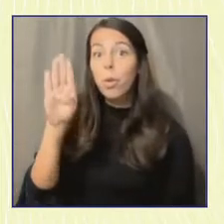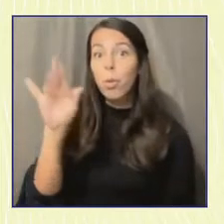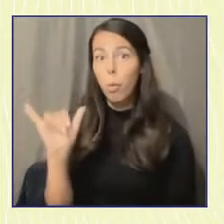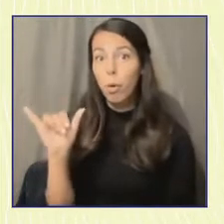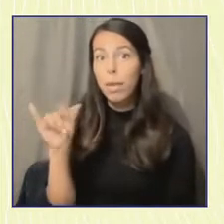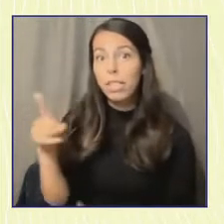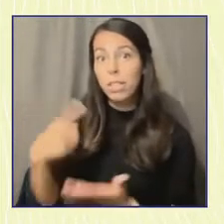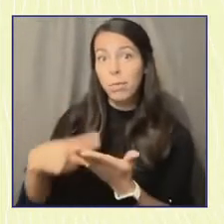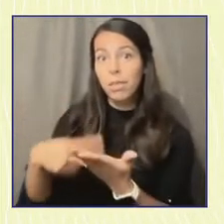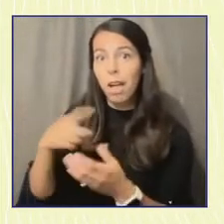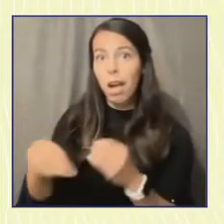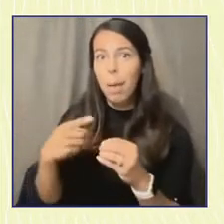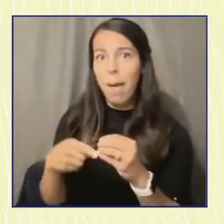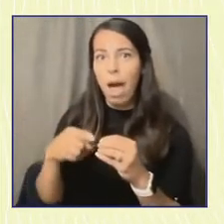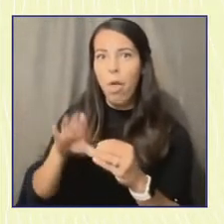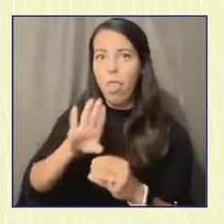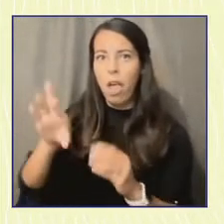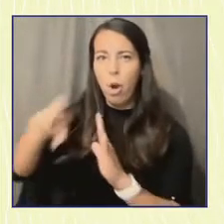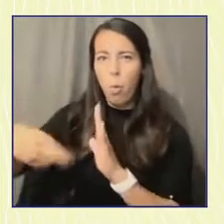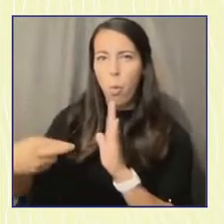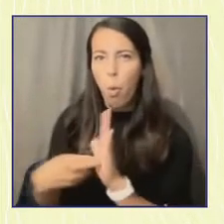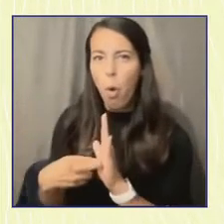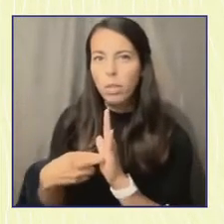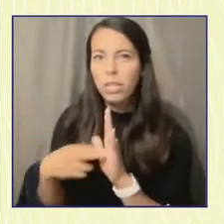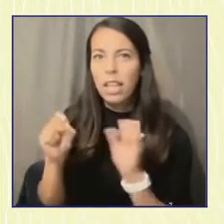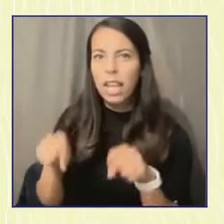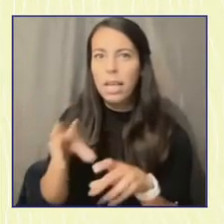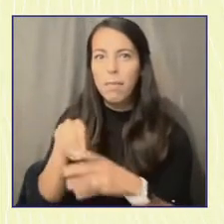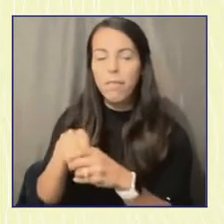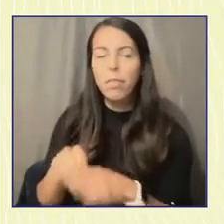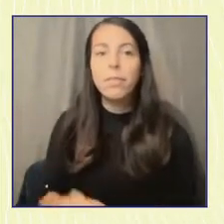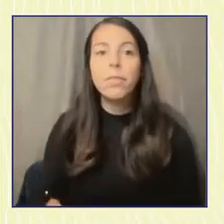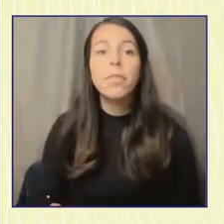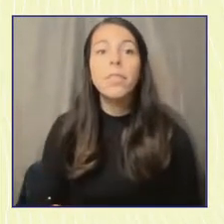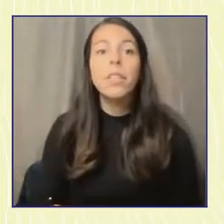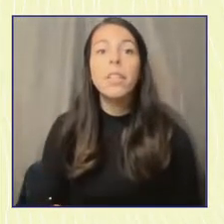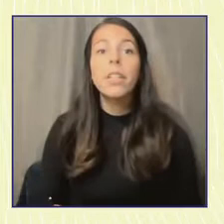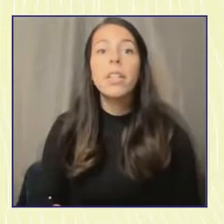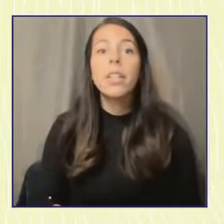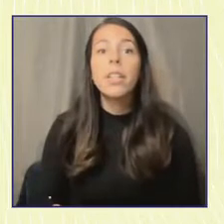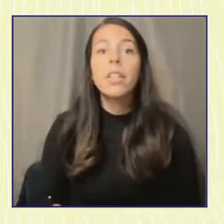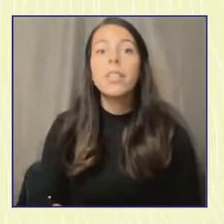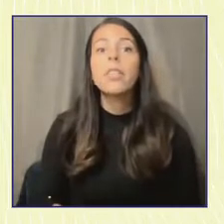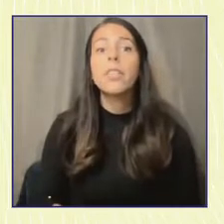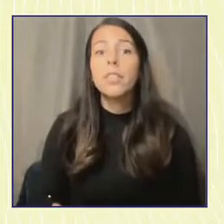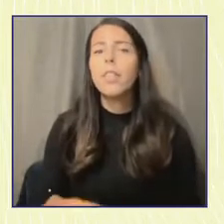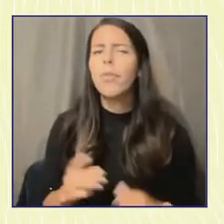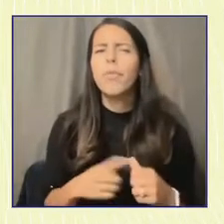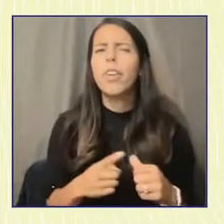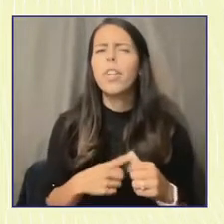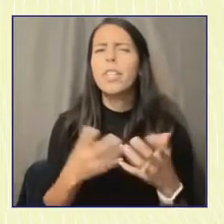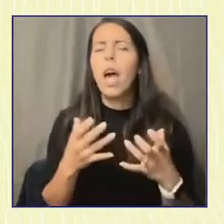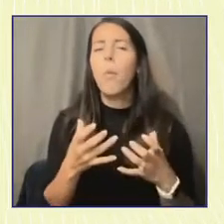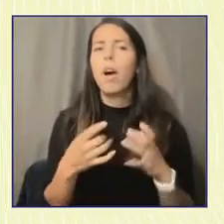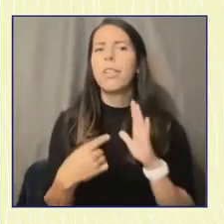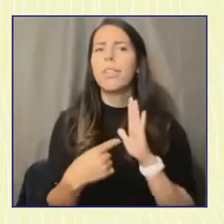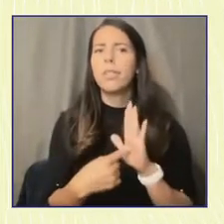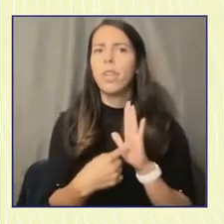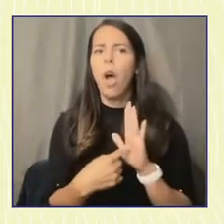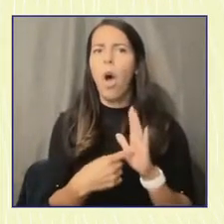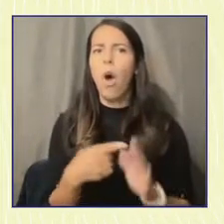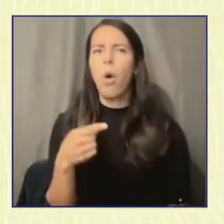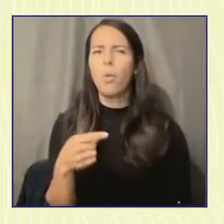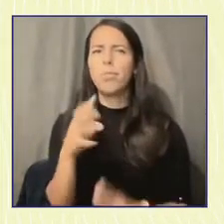role that these different stakeholders can play. But first, on the next slide, want to start talking, I want to start sharing just a little bit about some of the